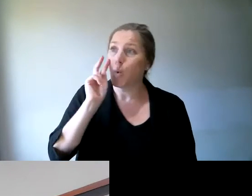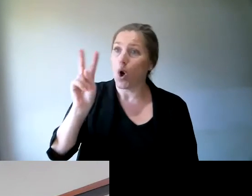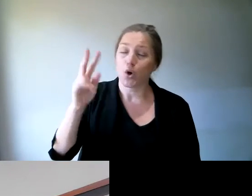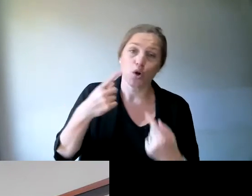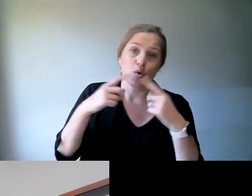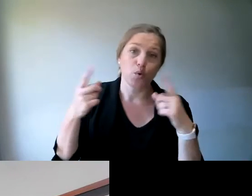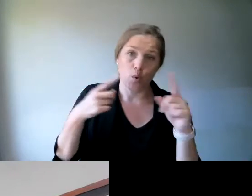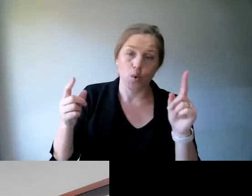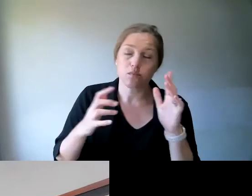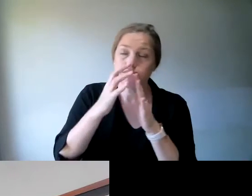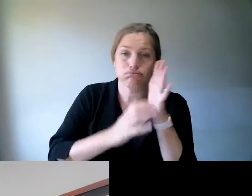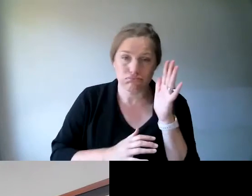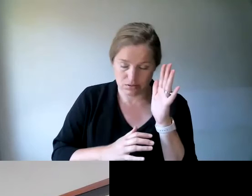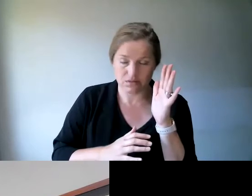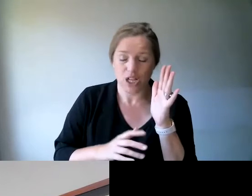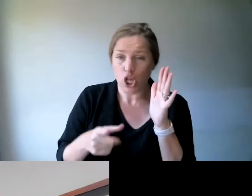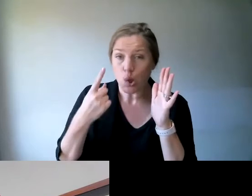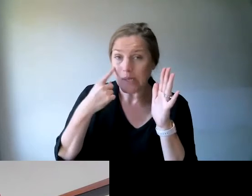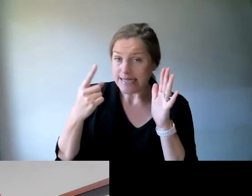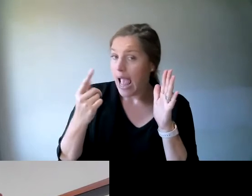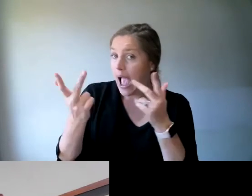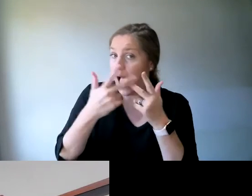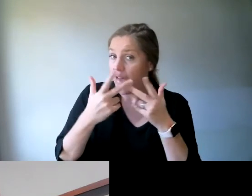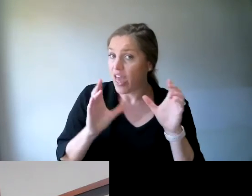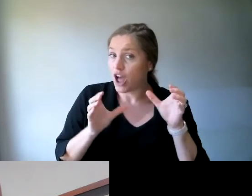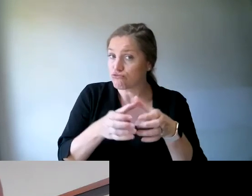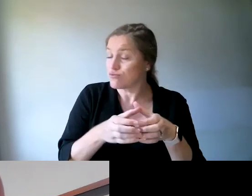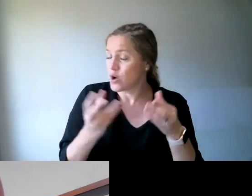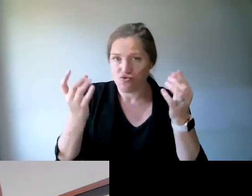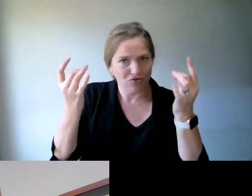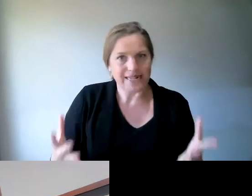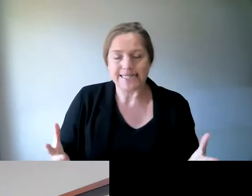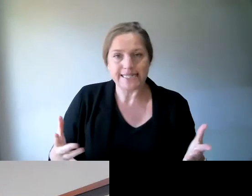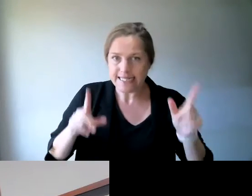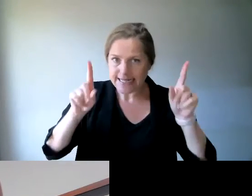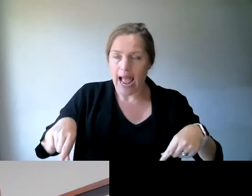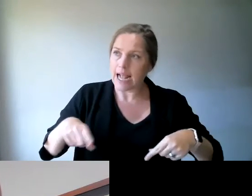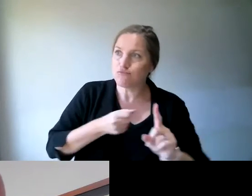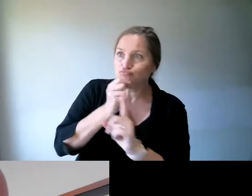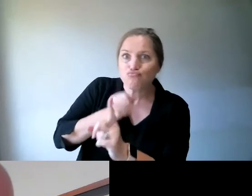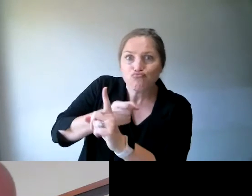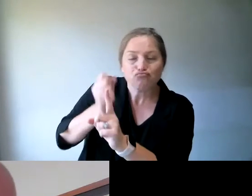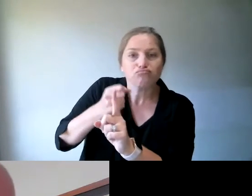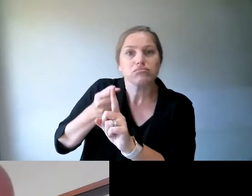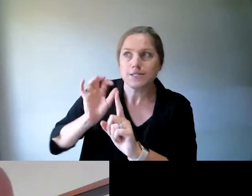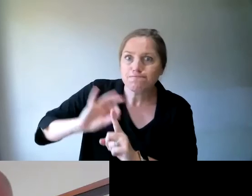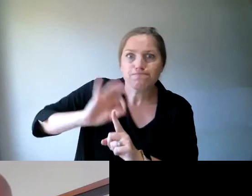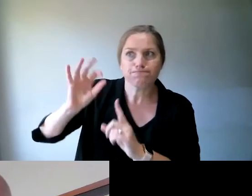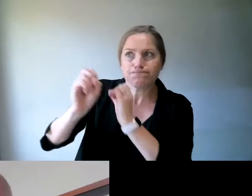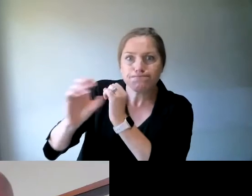that other groups are already hotting up their campaigns. Of course, before the federal election,